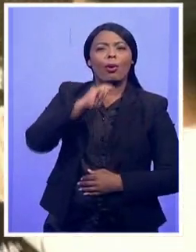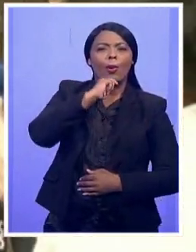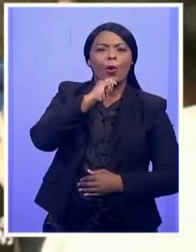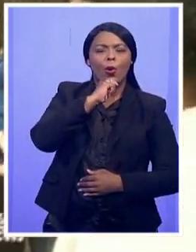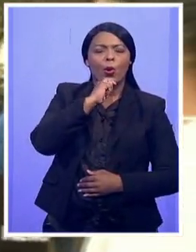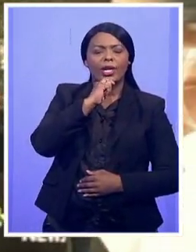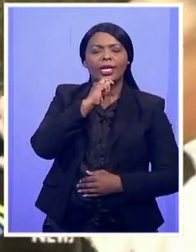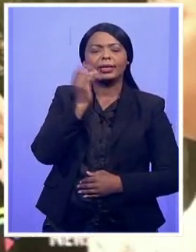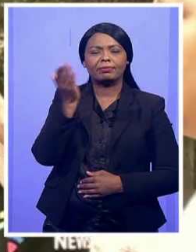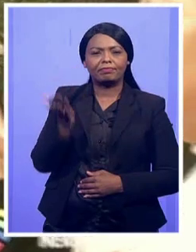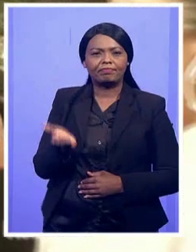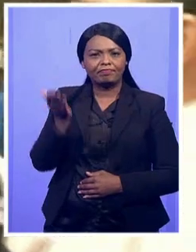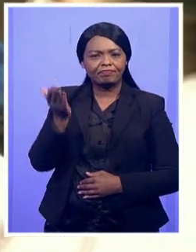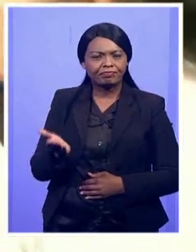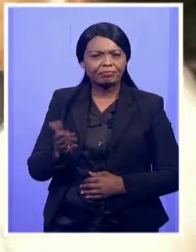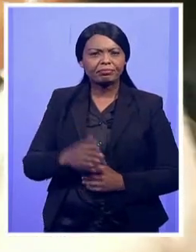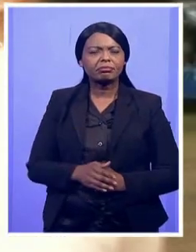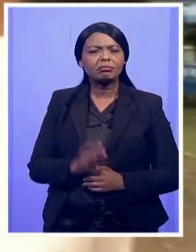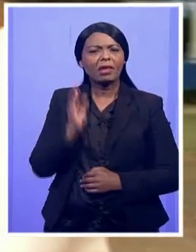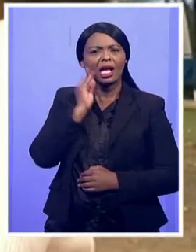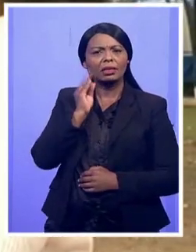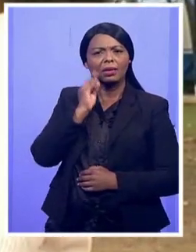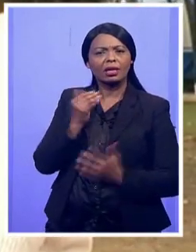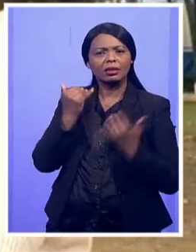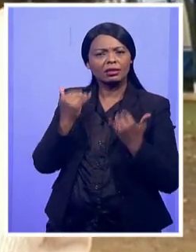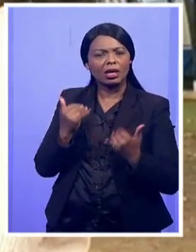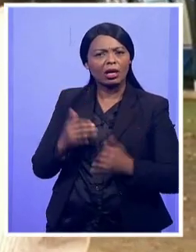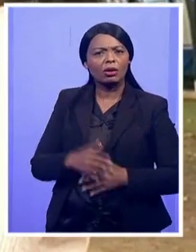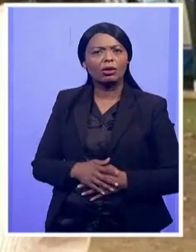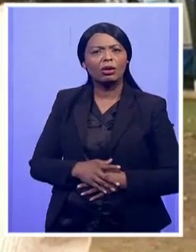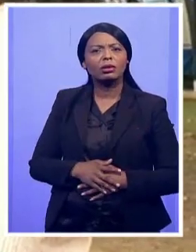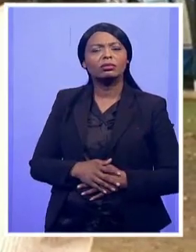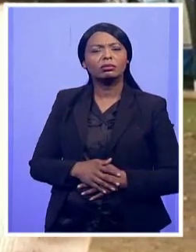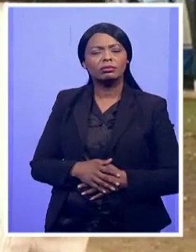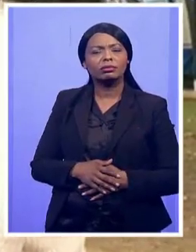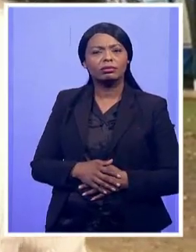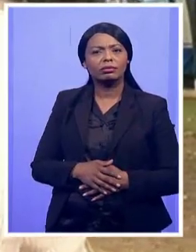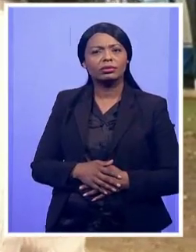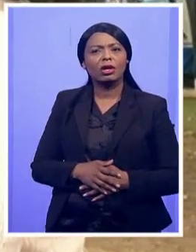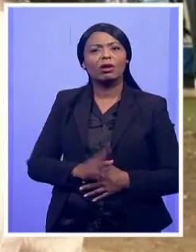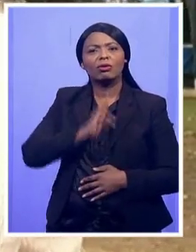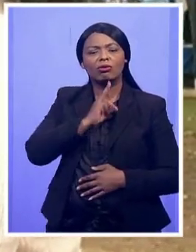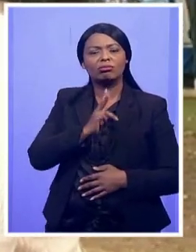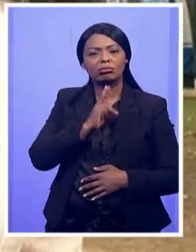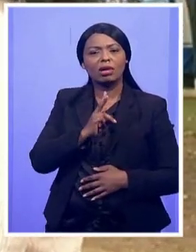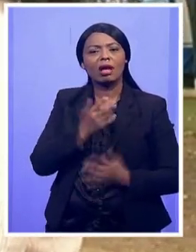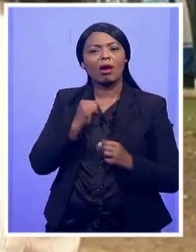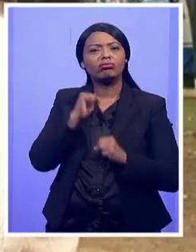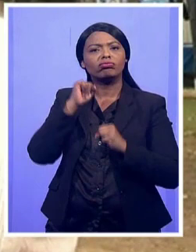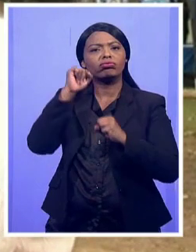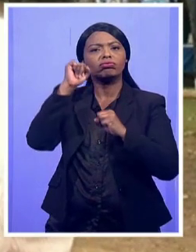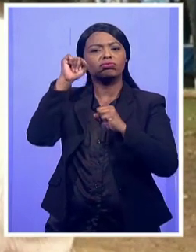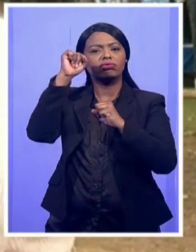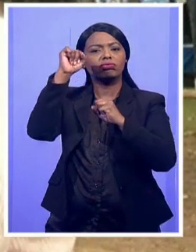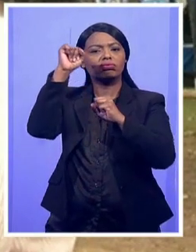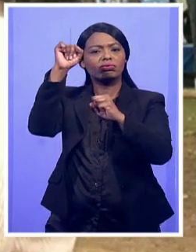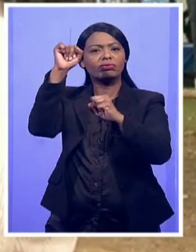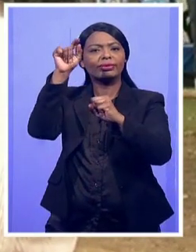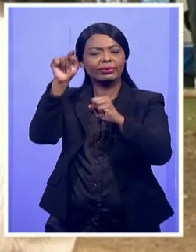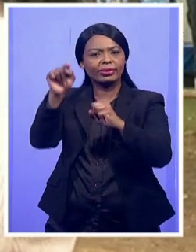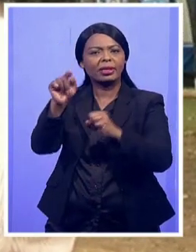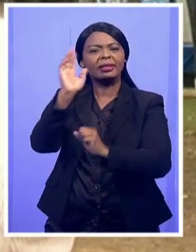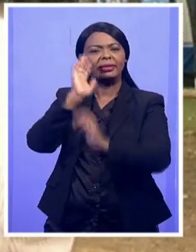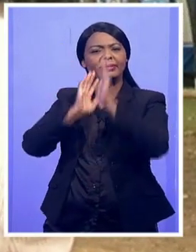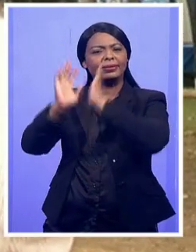basically, what we're experiencing here is your Vaisio Stahl protest concert. Let us talk about the origins